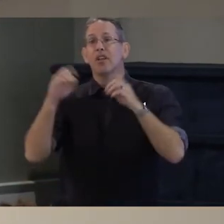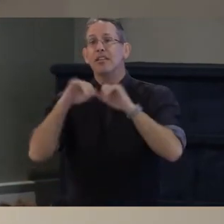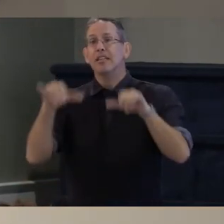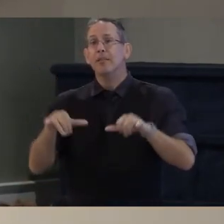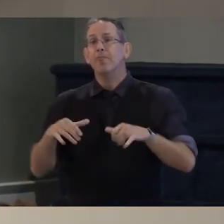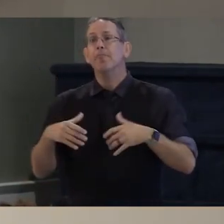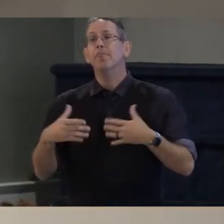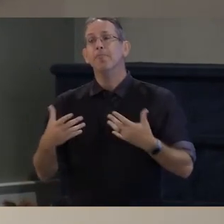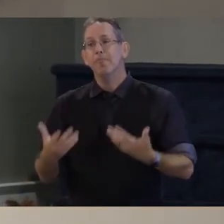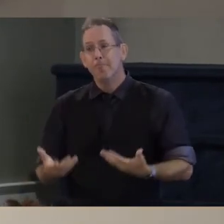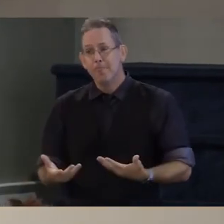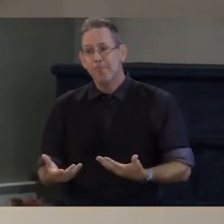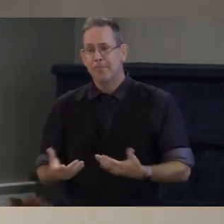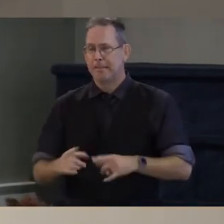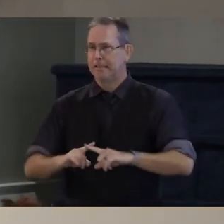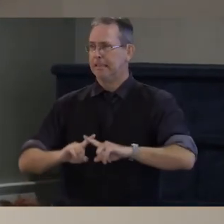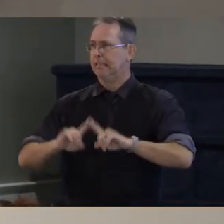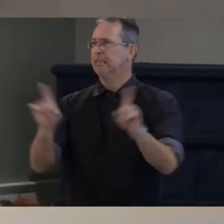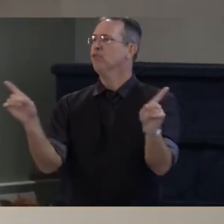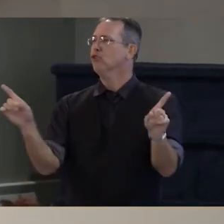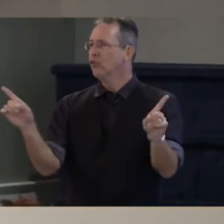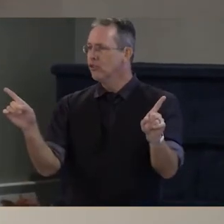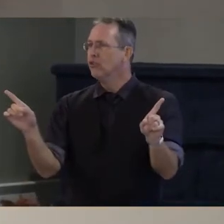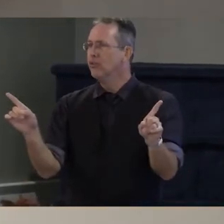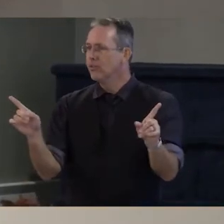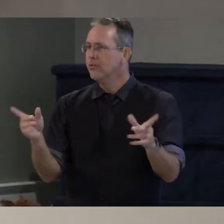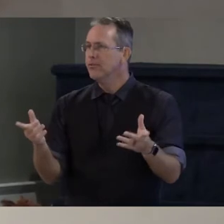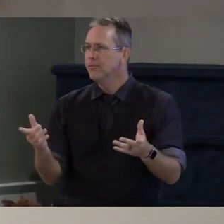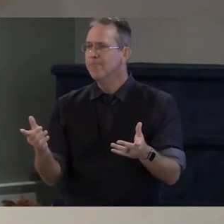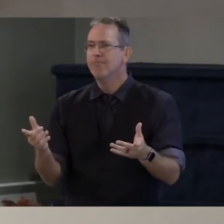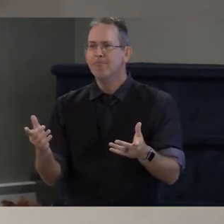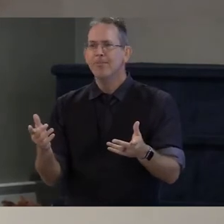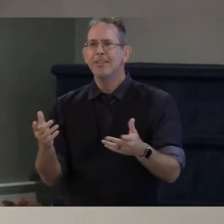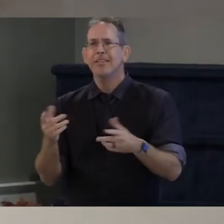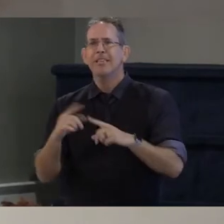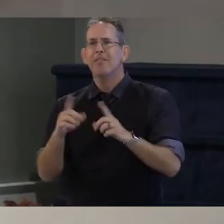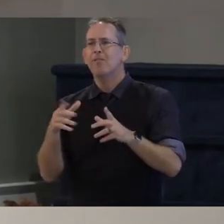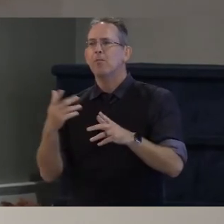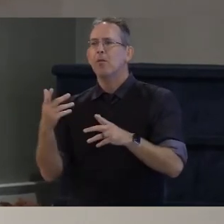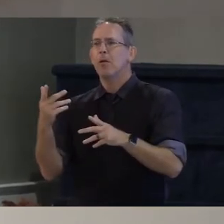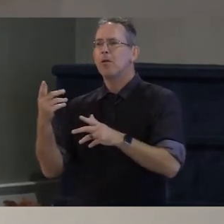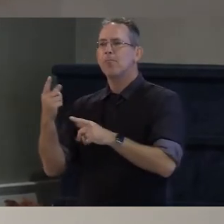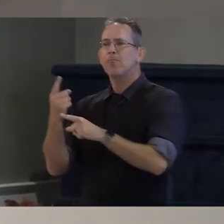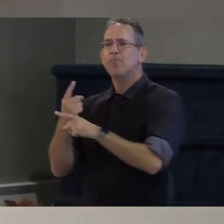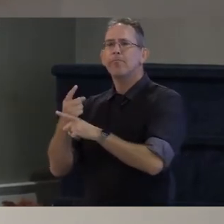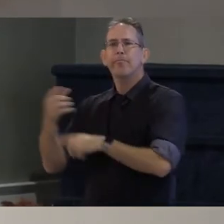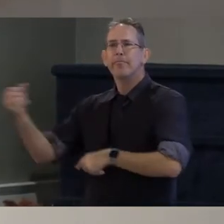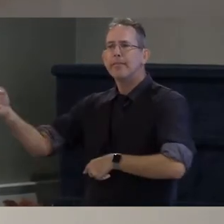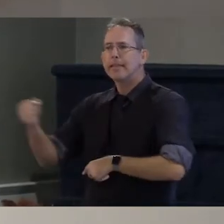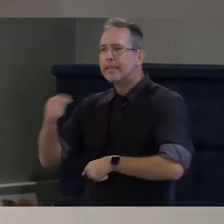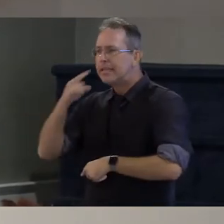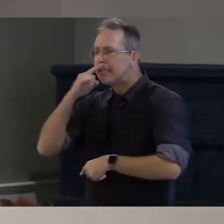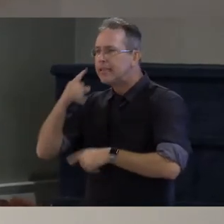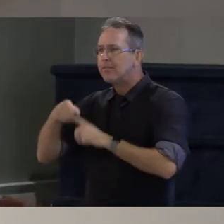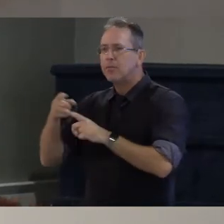pulling kids out of child labor and putting them in public schools